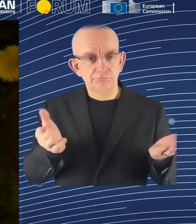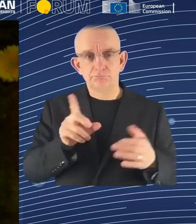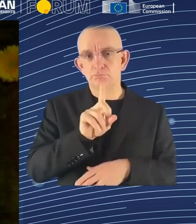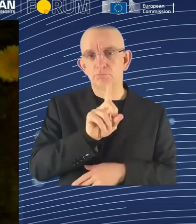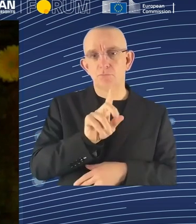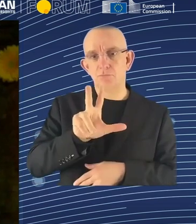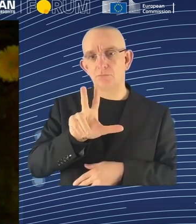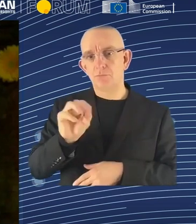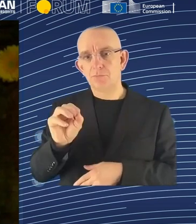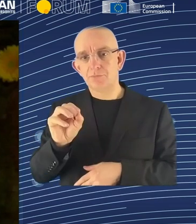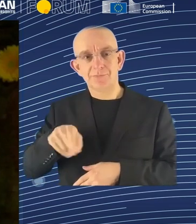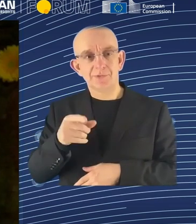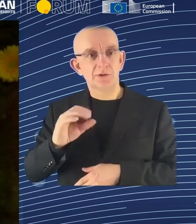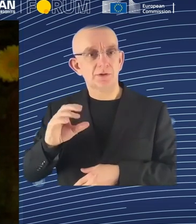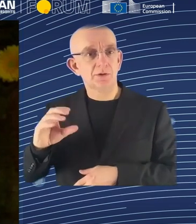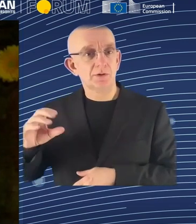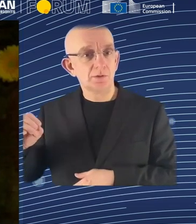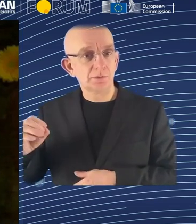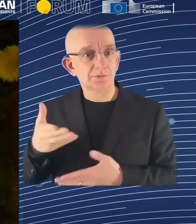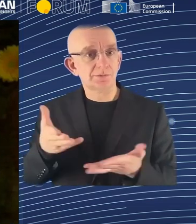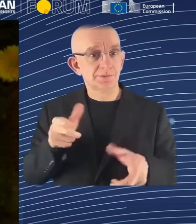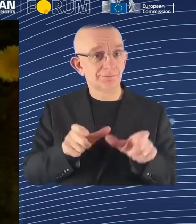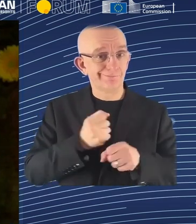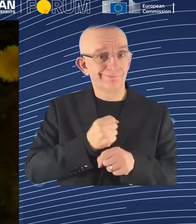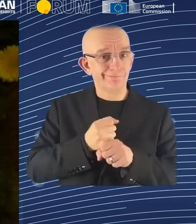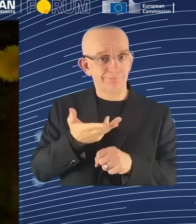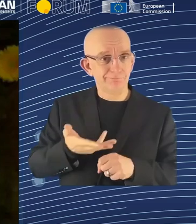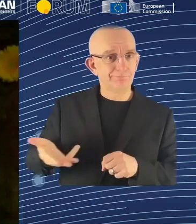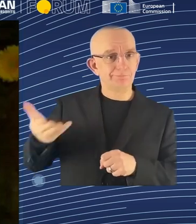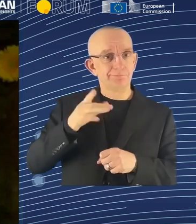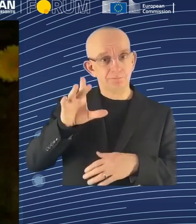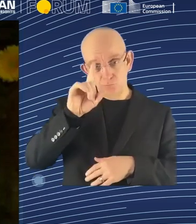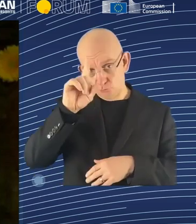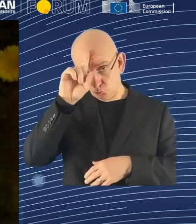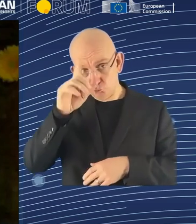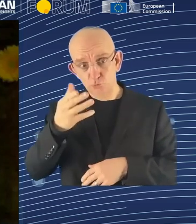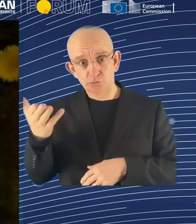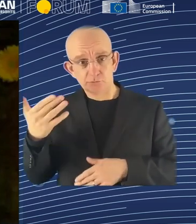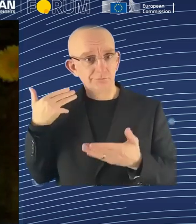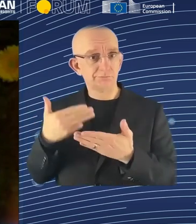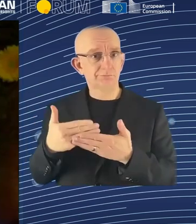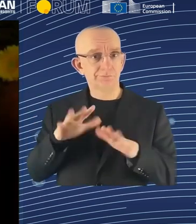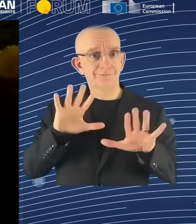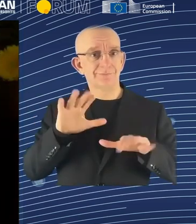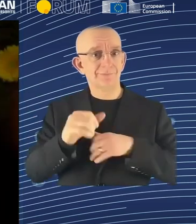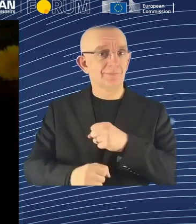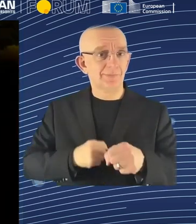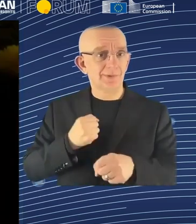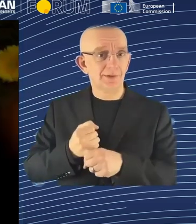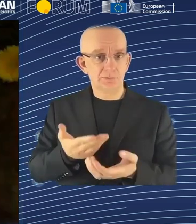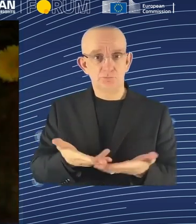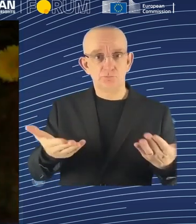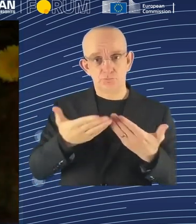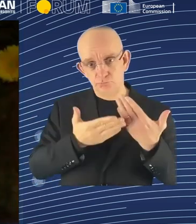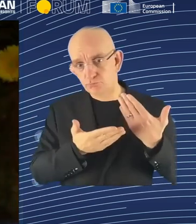have a decade of automation in front of us, there was a little bit discussion, oh,